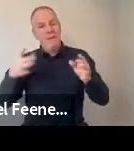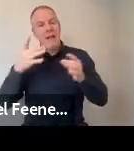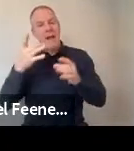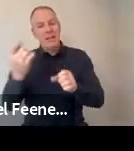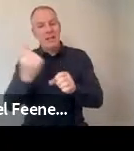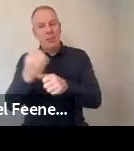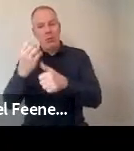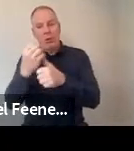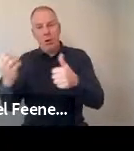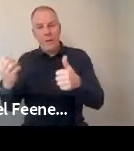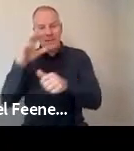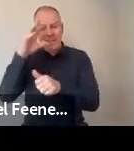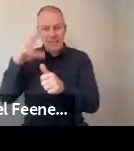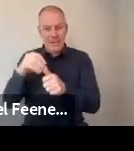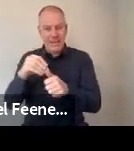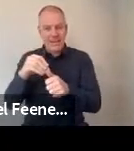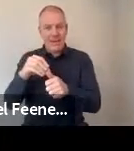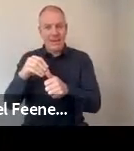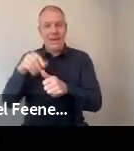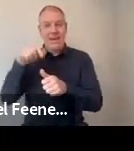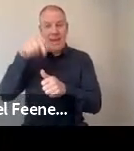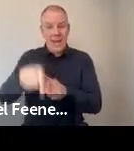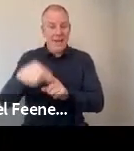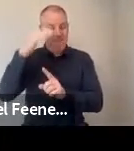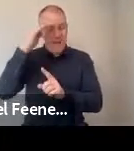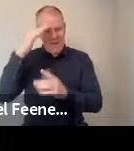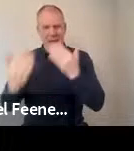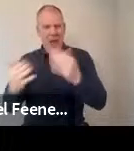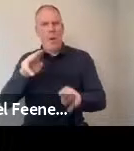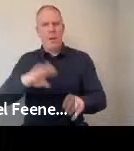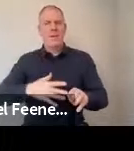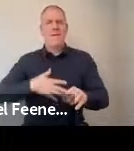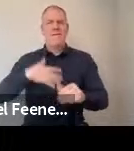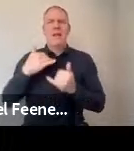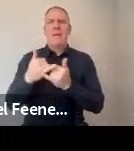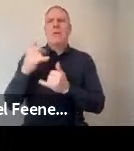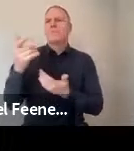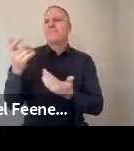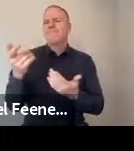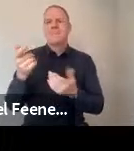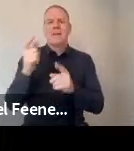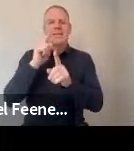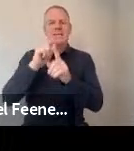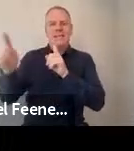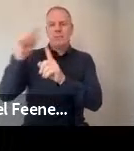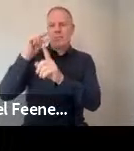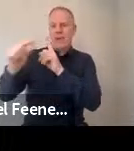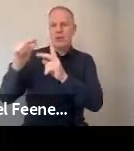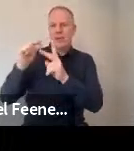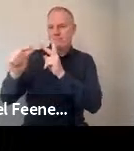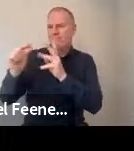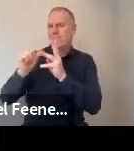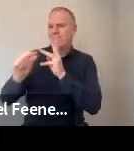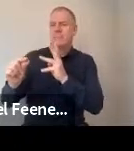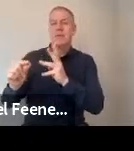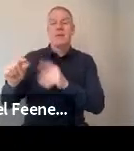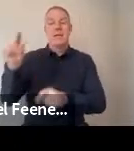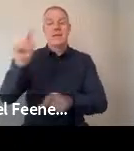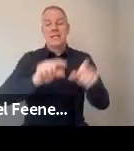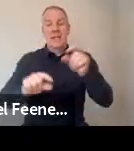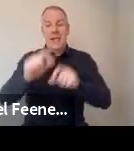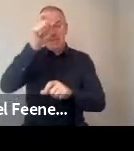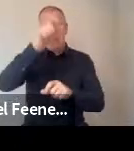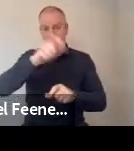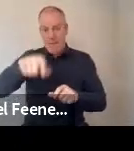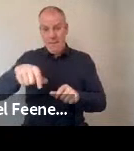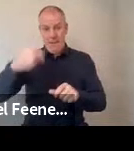asked about specifically in Ireland, how do people feel about different professions? So scientists in